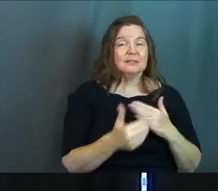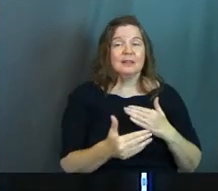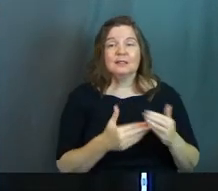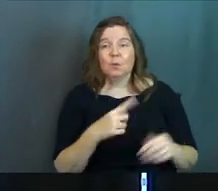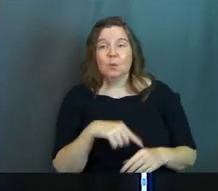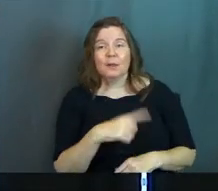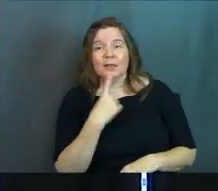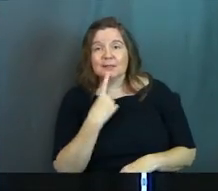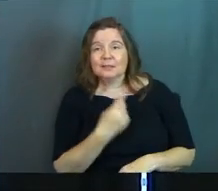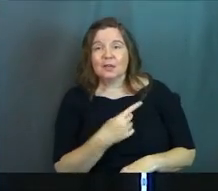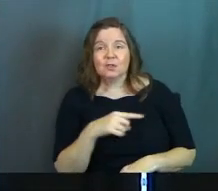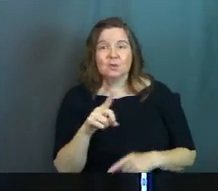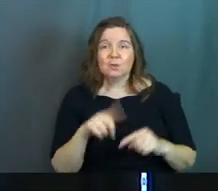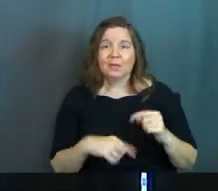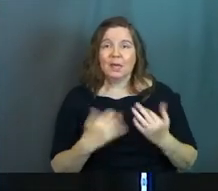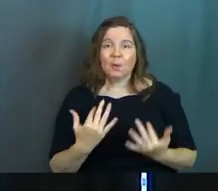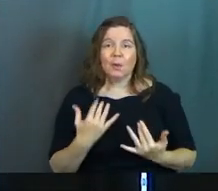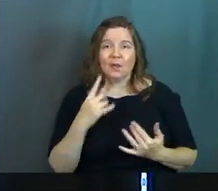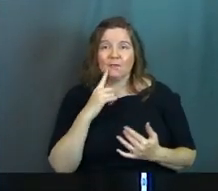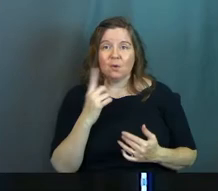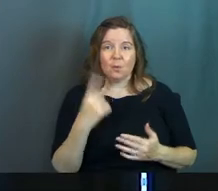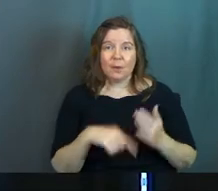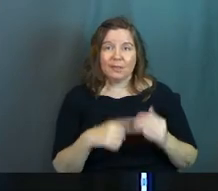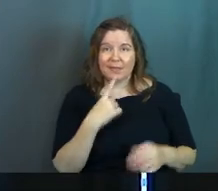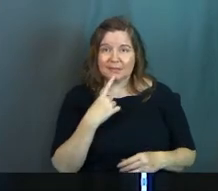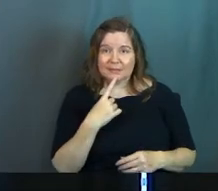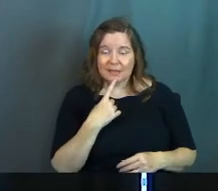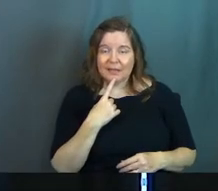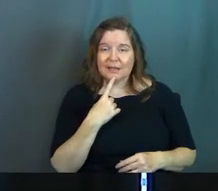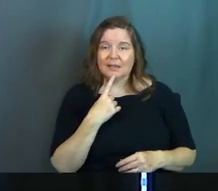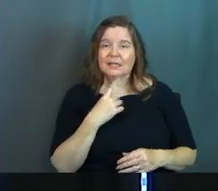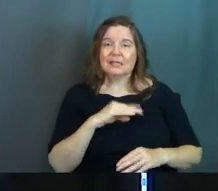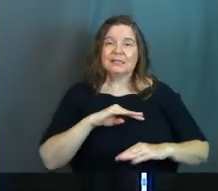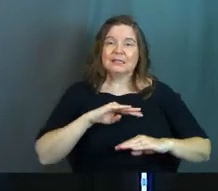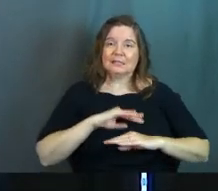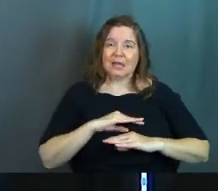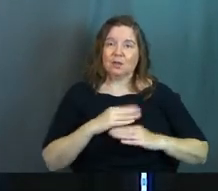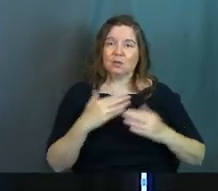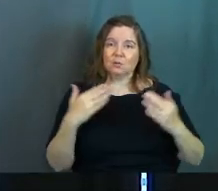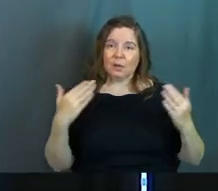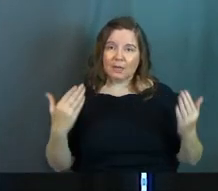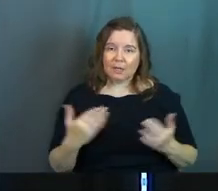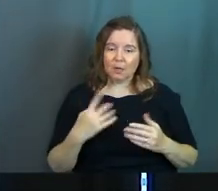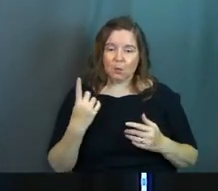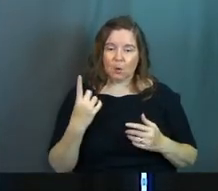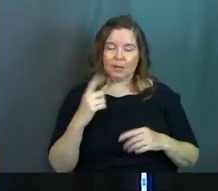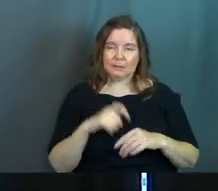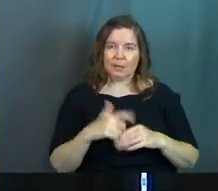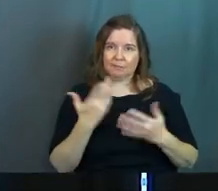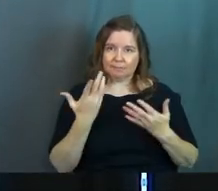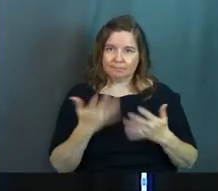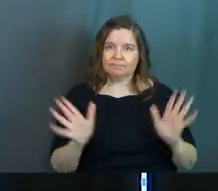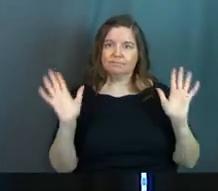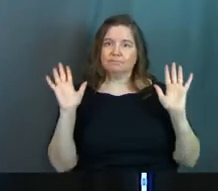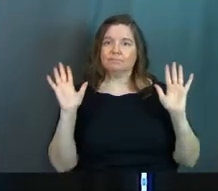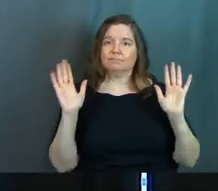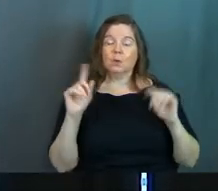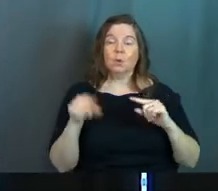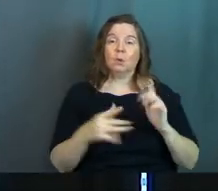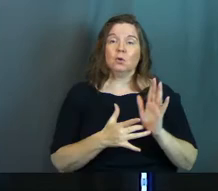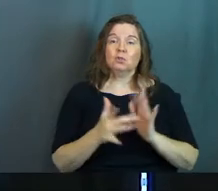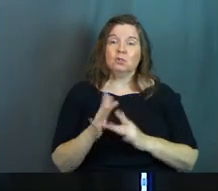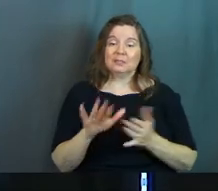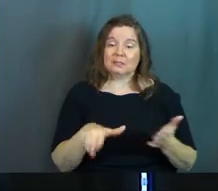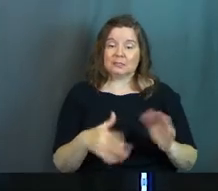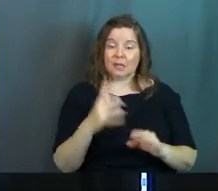matter what they say. You can't wait around for what they say. It's settled right here once for all. And so when